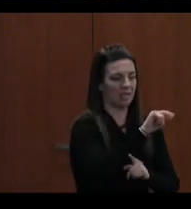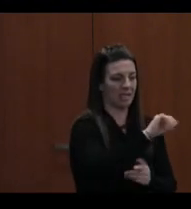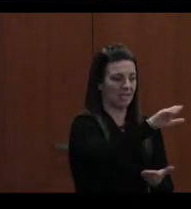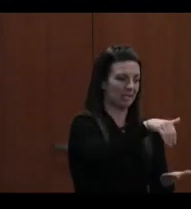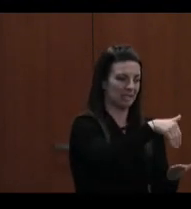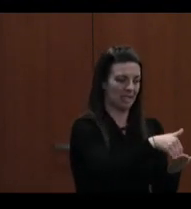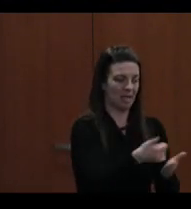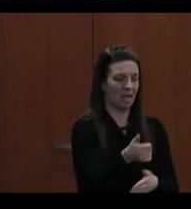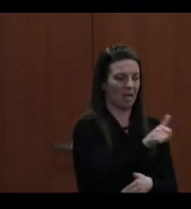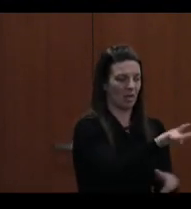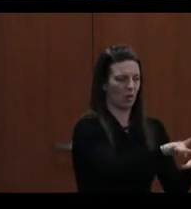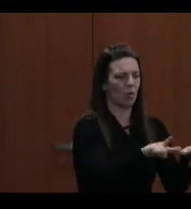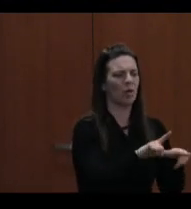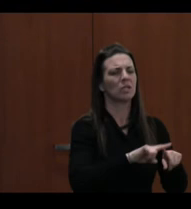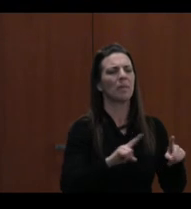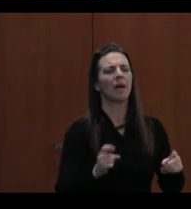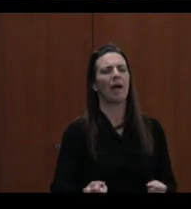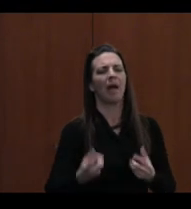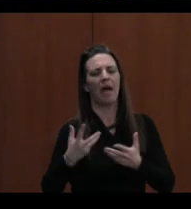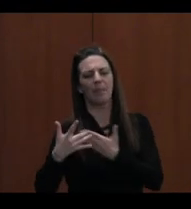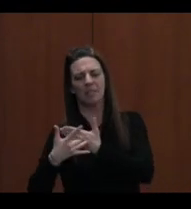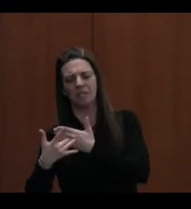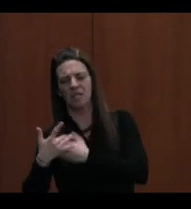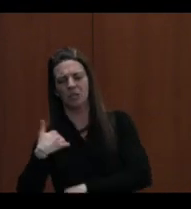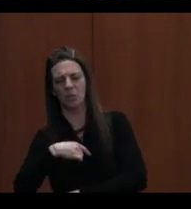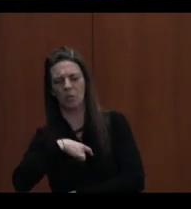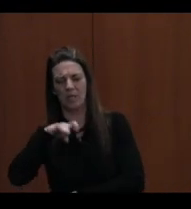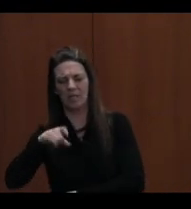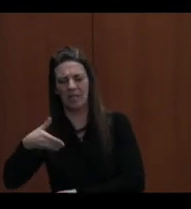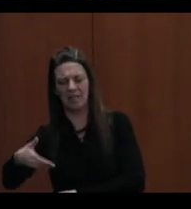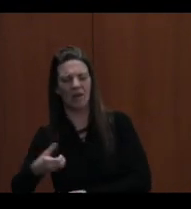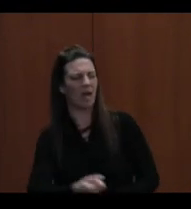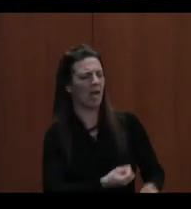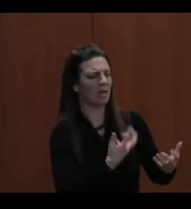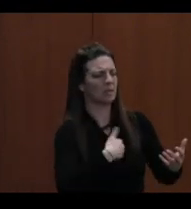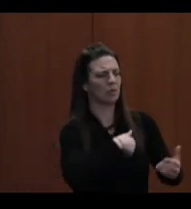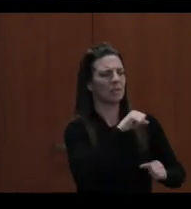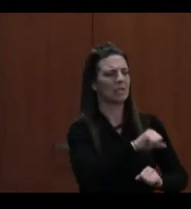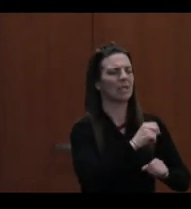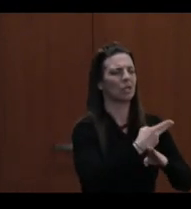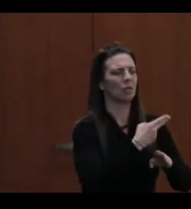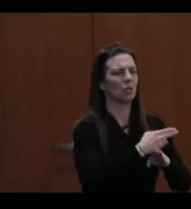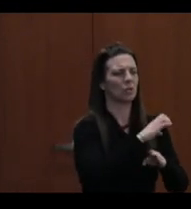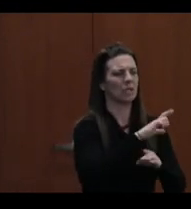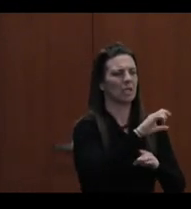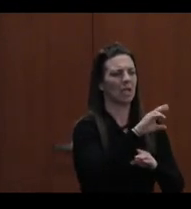decide how much technology do we need here versus how much should be in the cloud, so that we find that right balance.